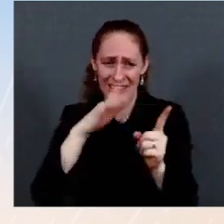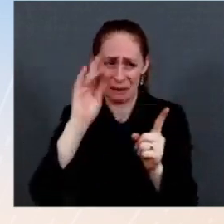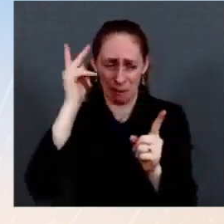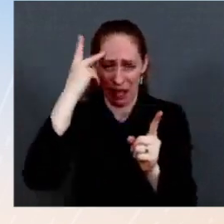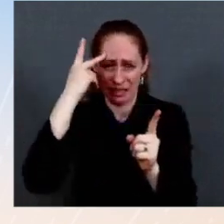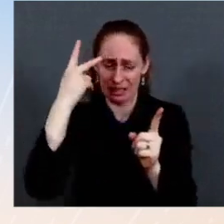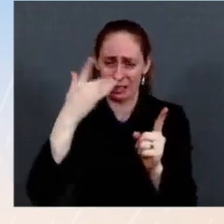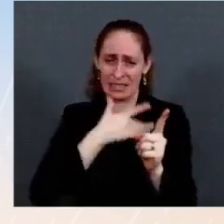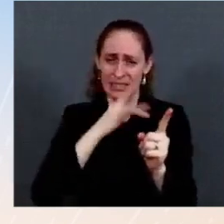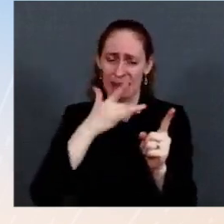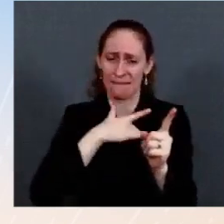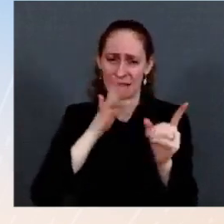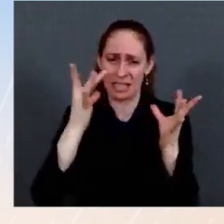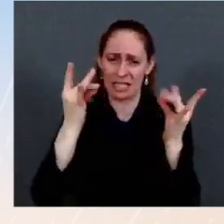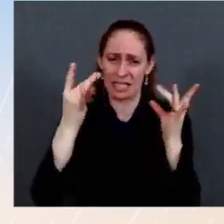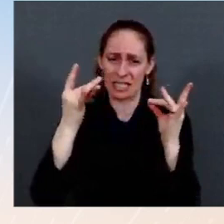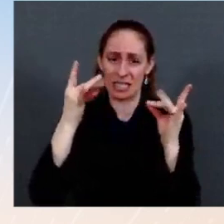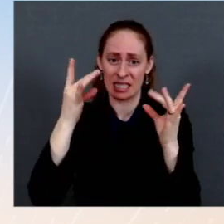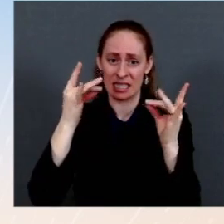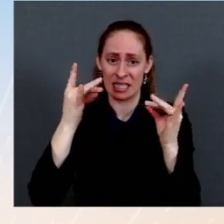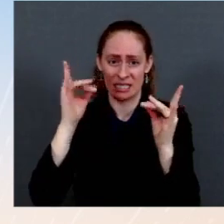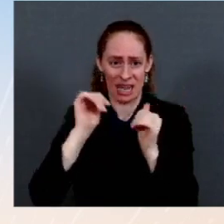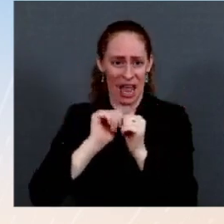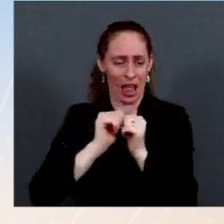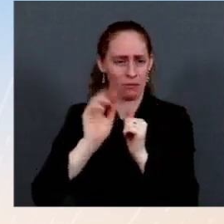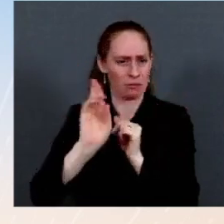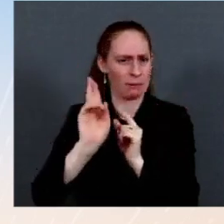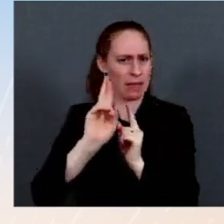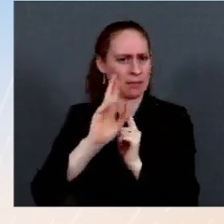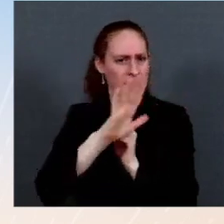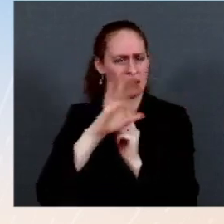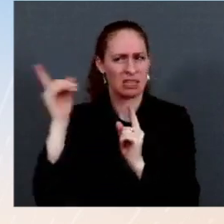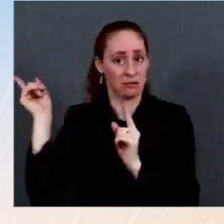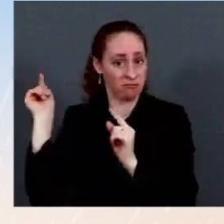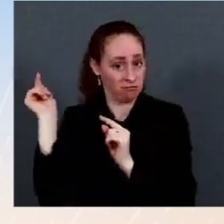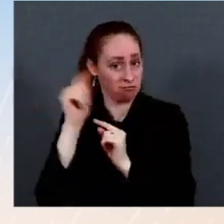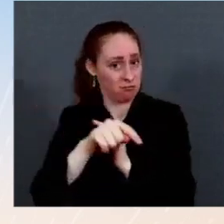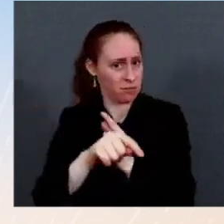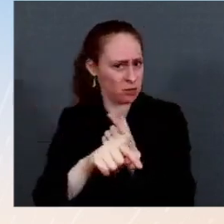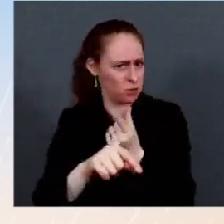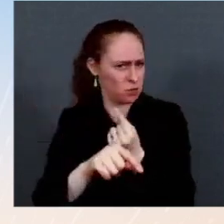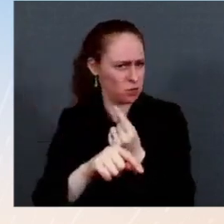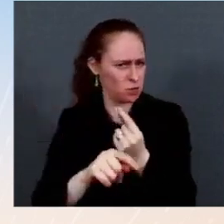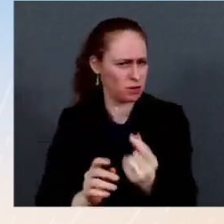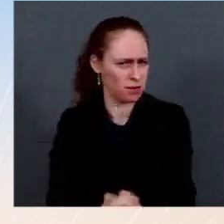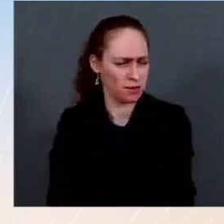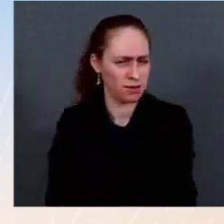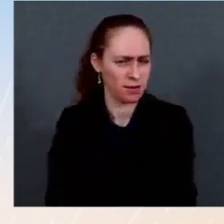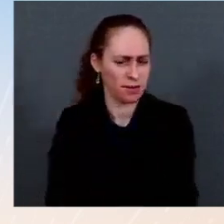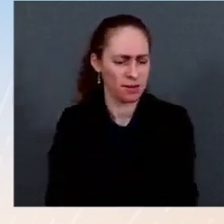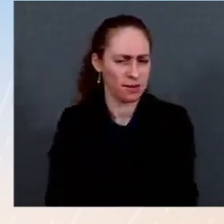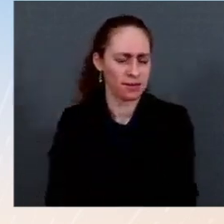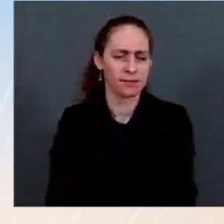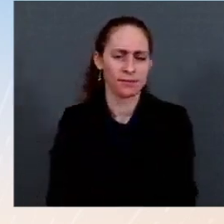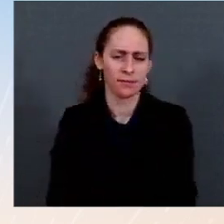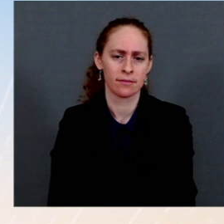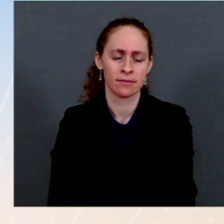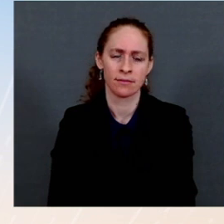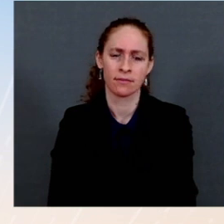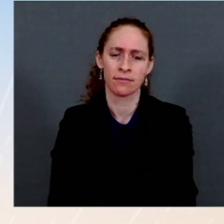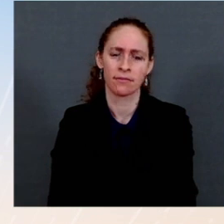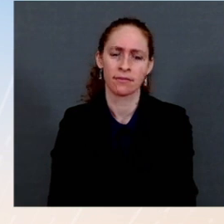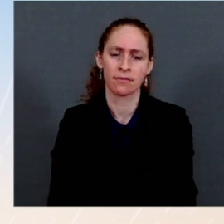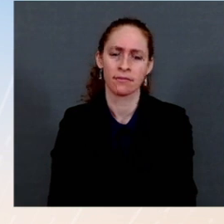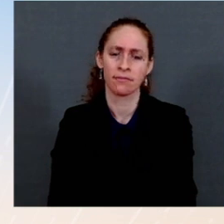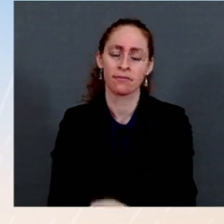the tragedy they're experiencing, the heartache they're feeling at the loss of life, the loss of their homes,